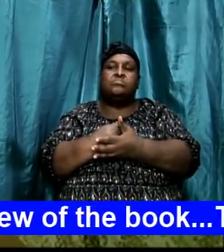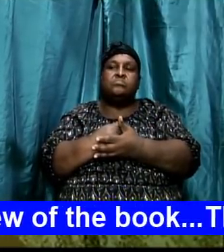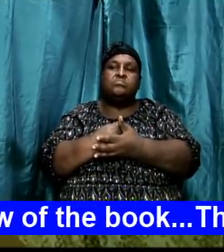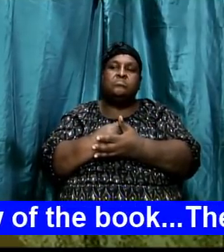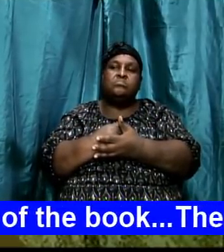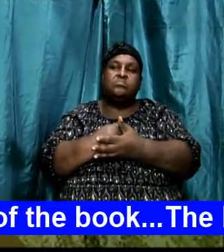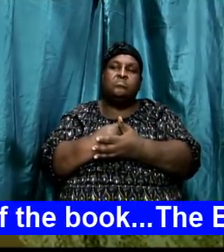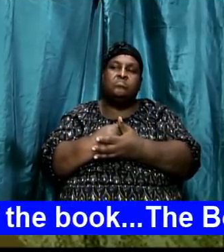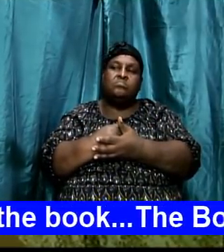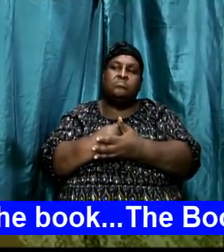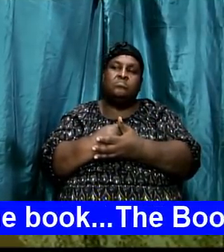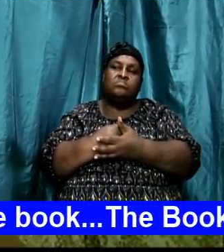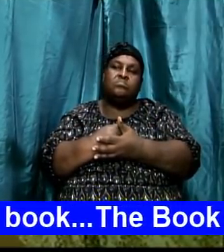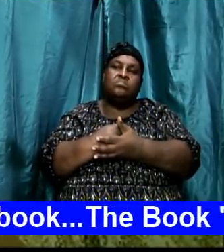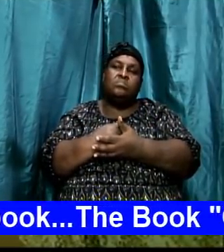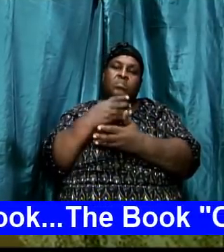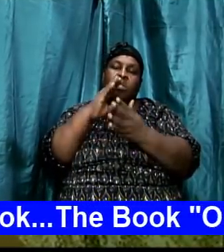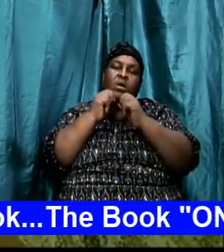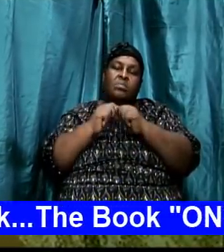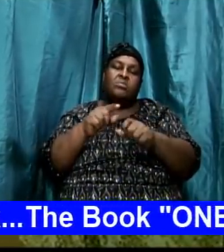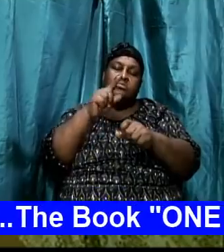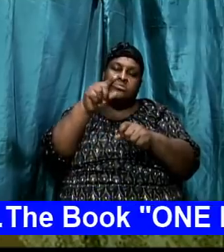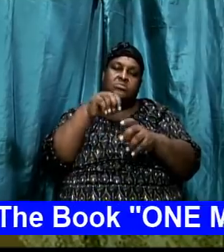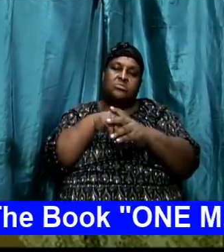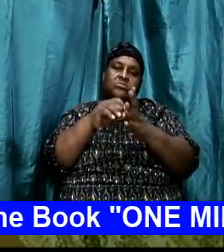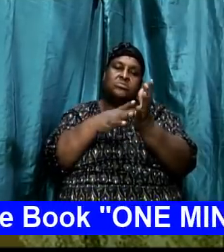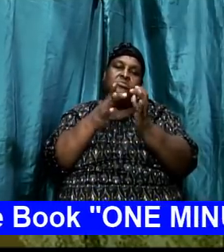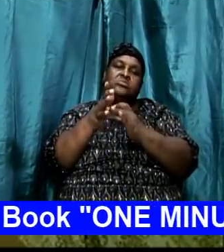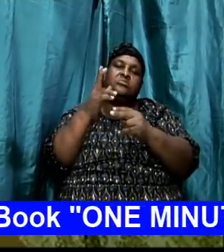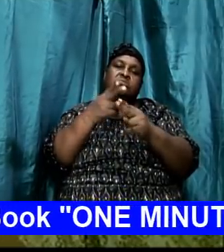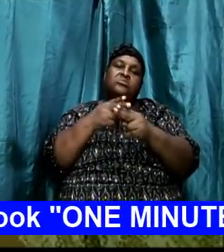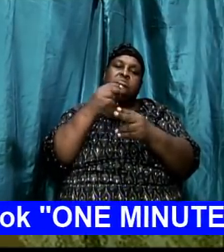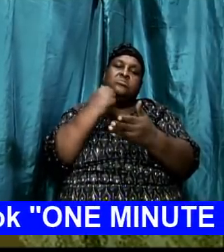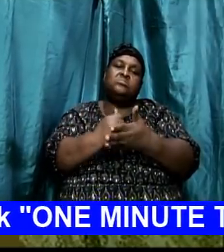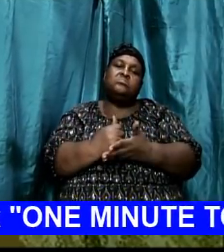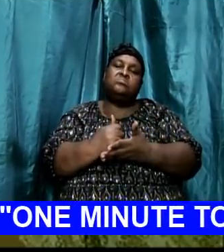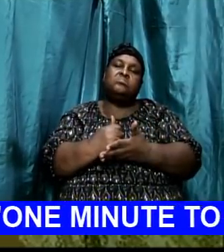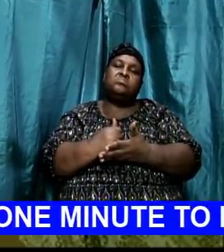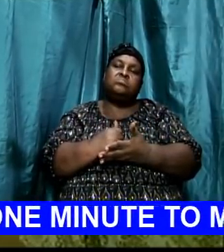God bless you in Jesus name. God bless you in Jesus name.